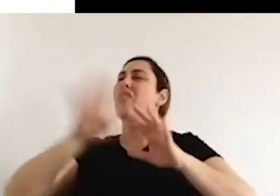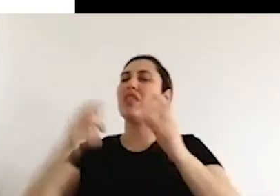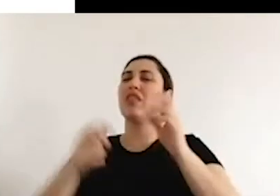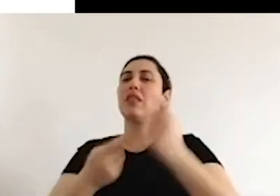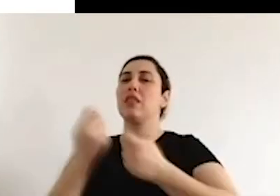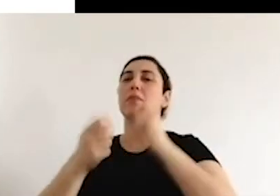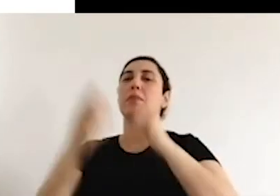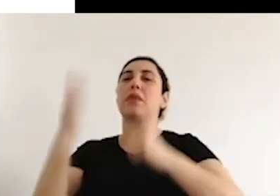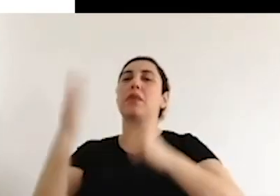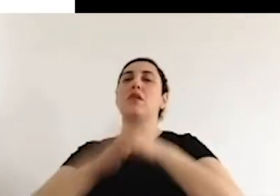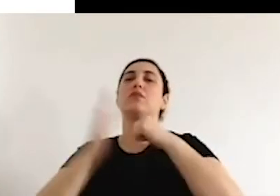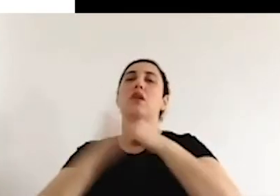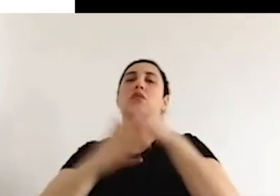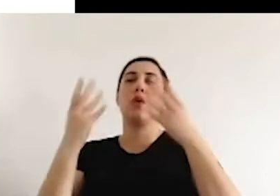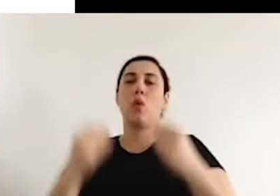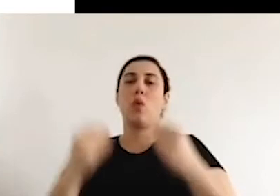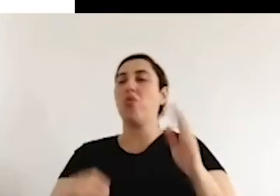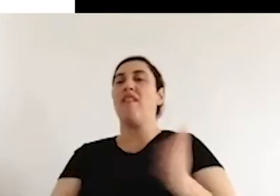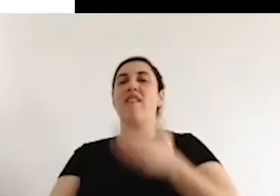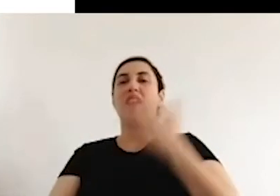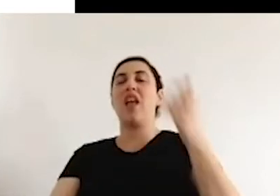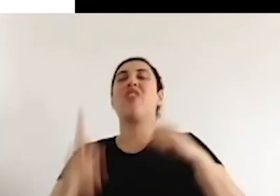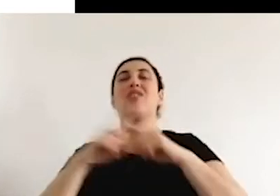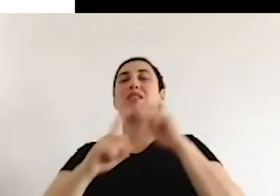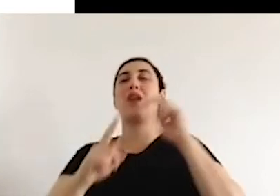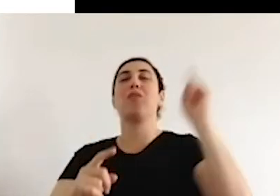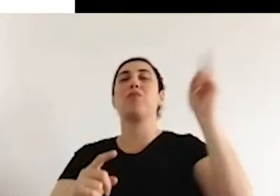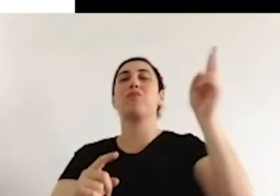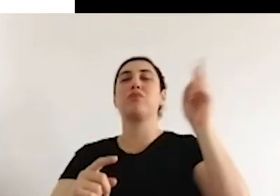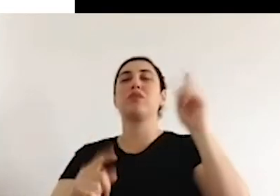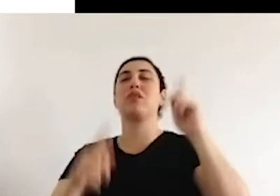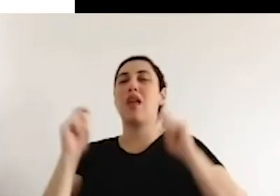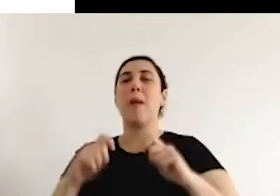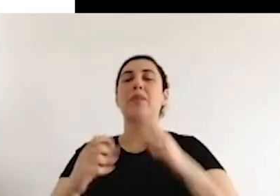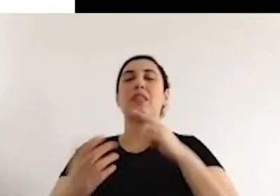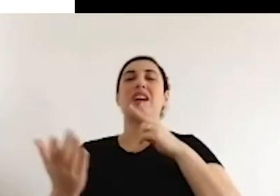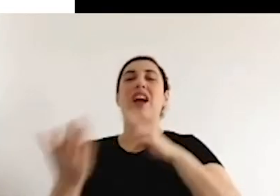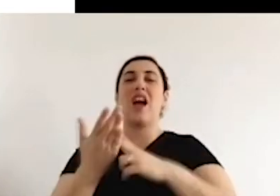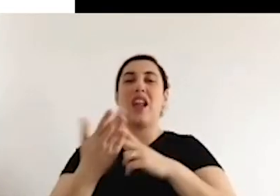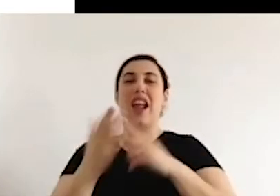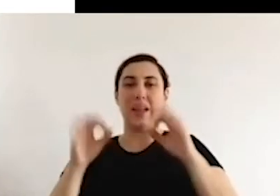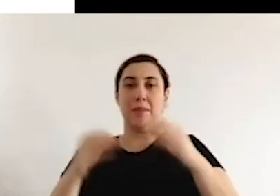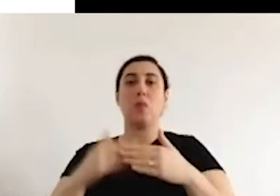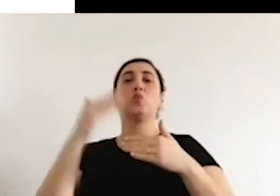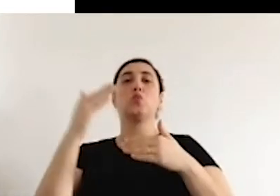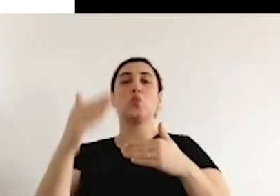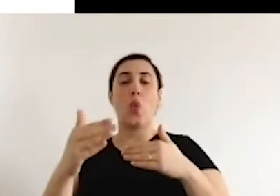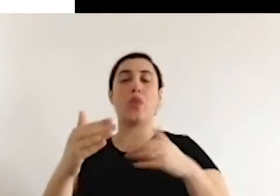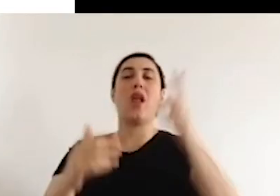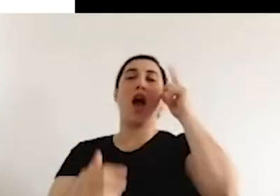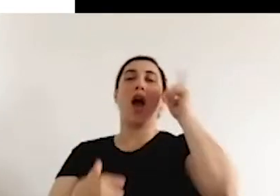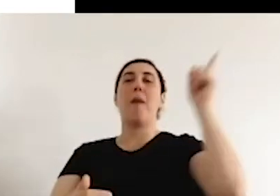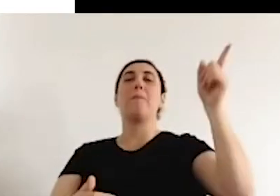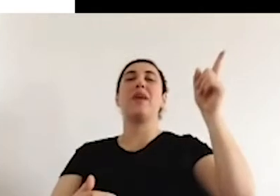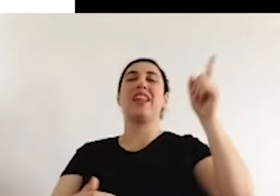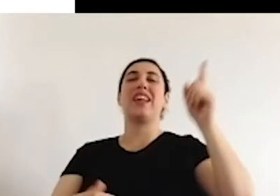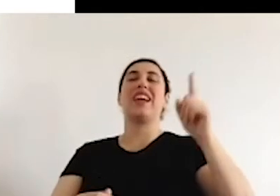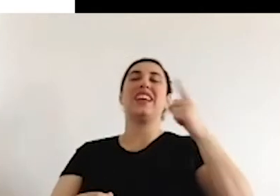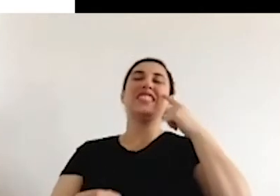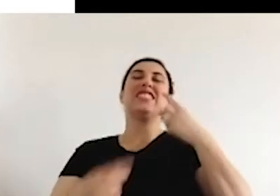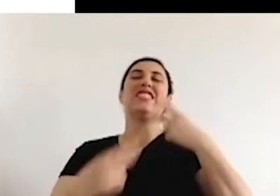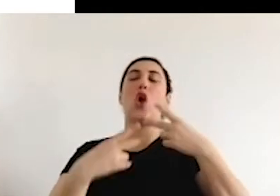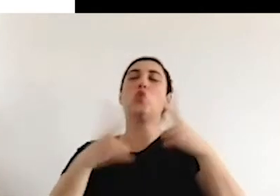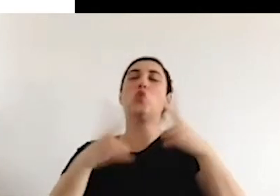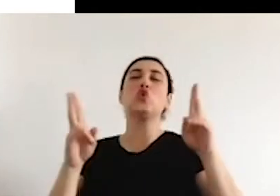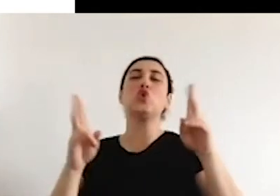movements were also banned. Right after the executive officer of Trump, American civil rights